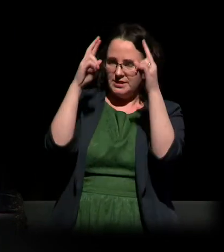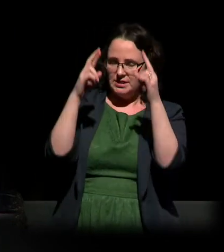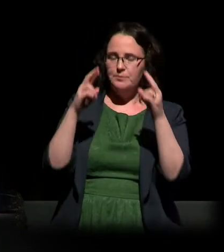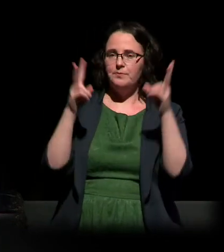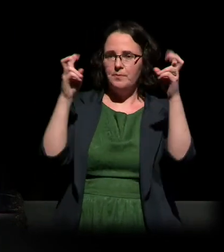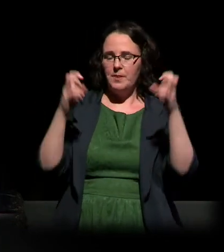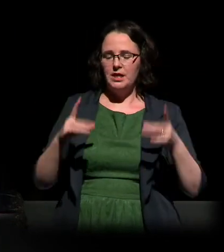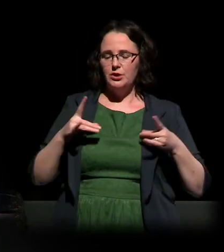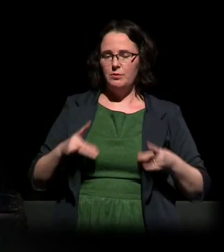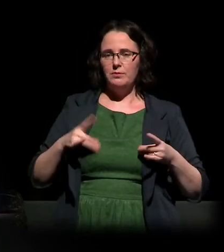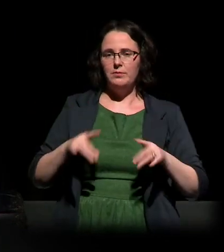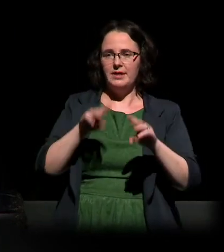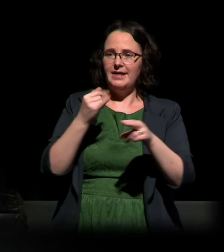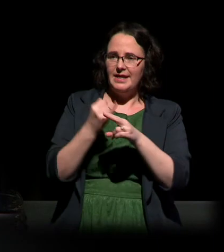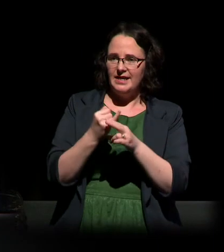an act without conscious.